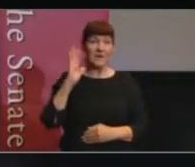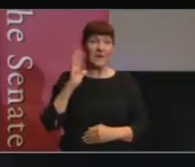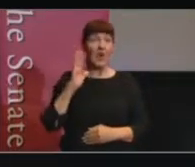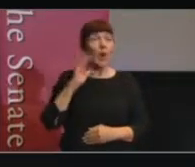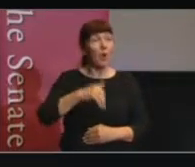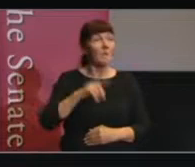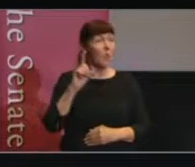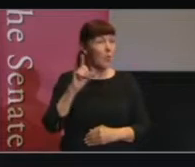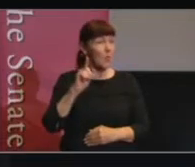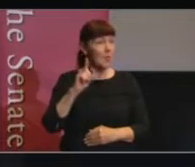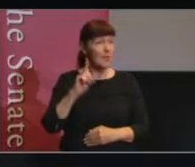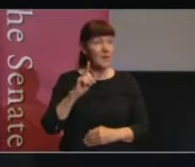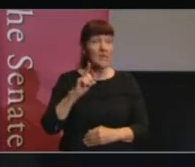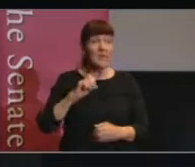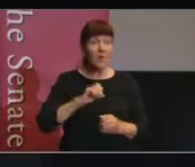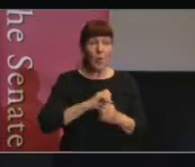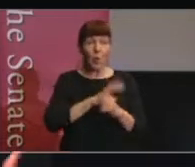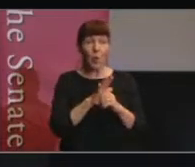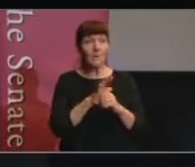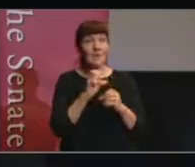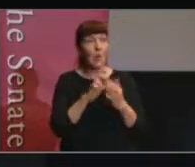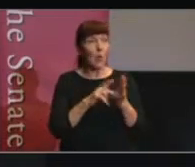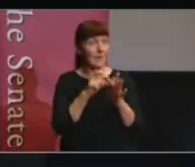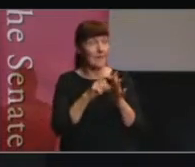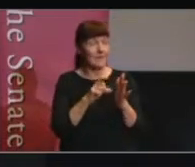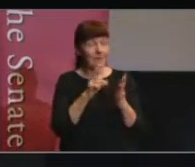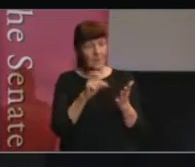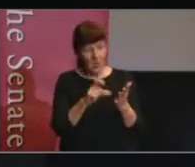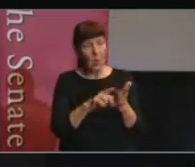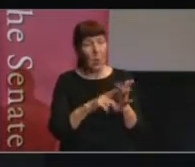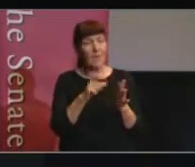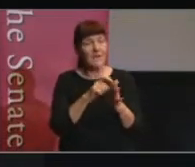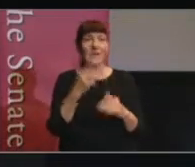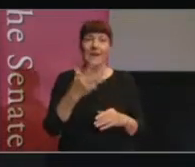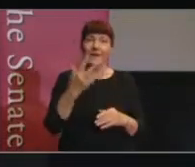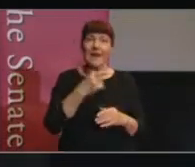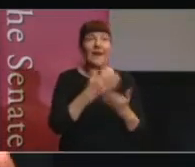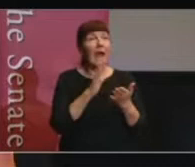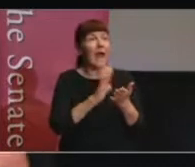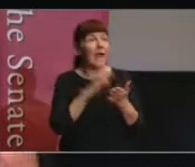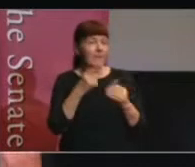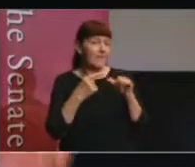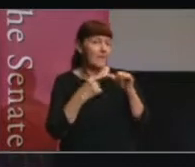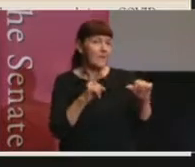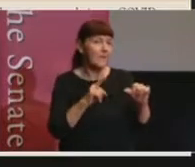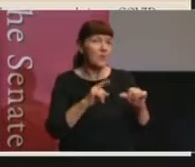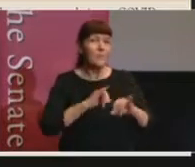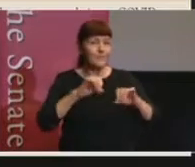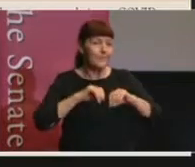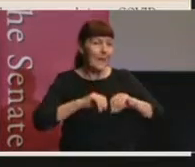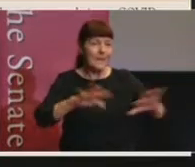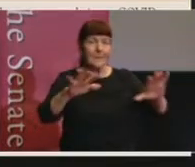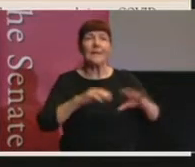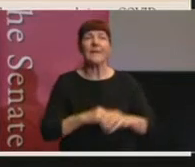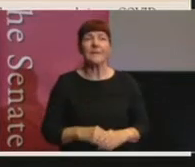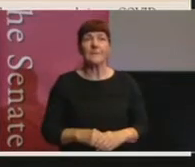committees might have been working to scrutinise executive action in response to the pandemic. And if we're going to look at that